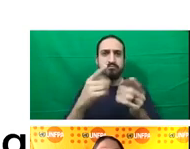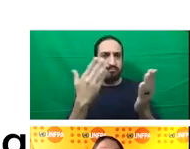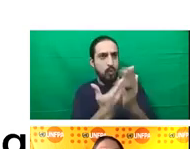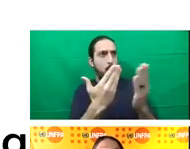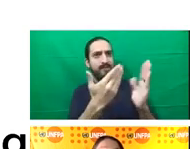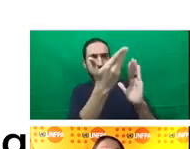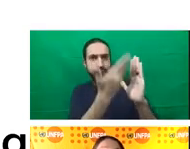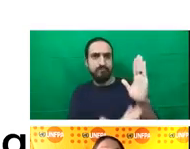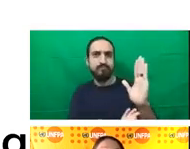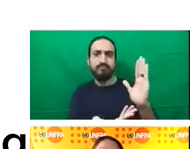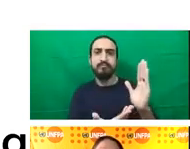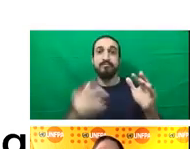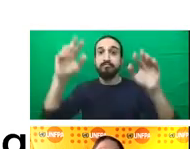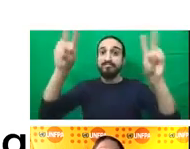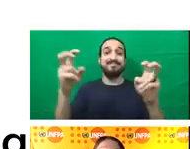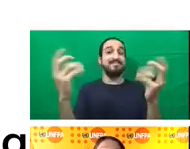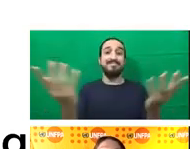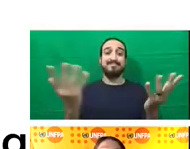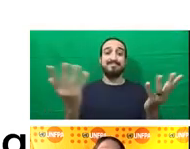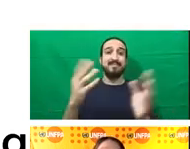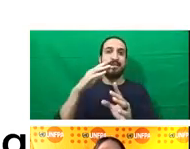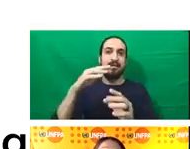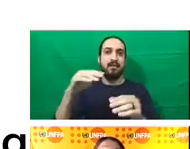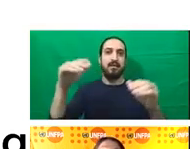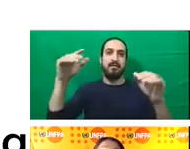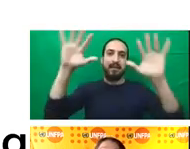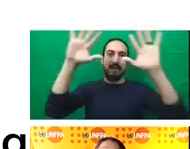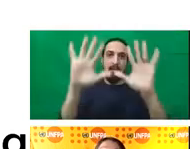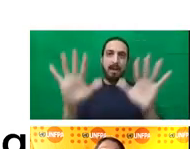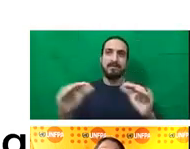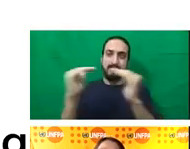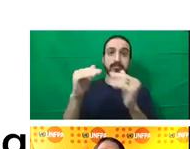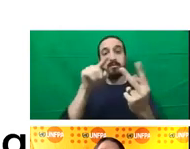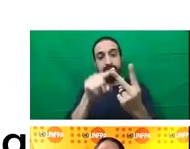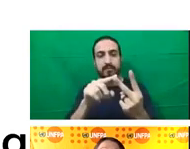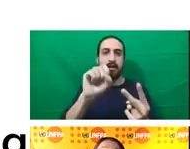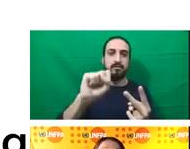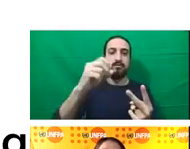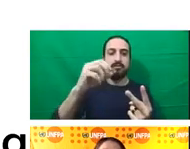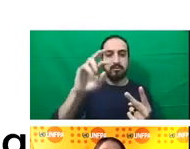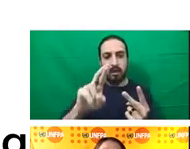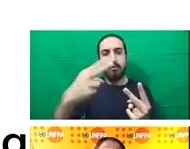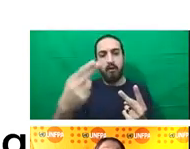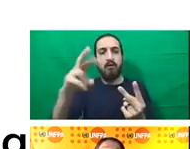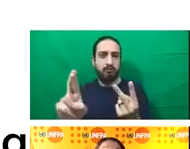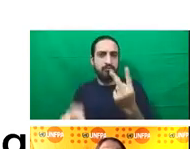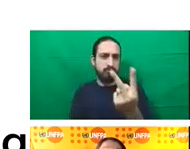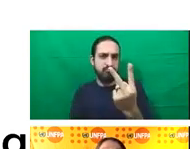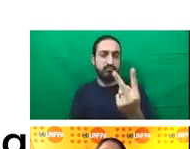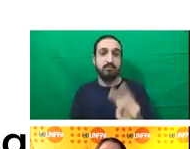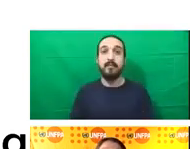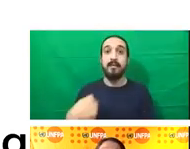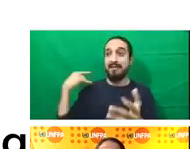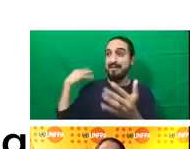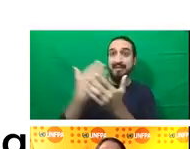And we know in the last five years, the evidence of those linkages has increased. So we have more and more